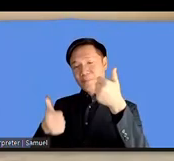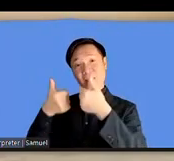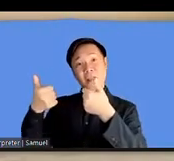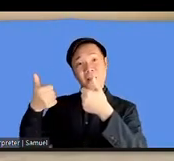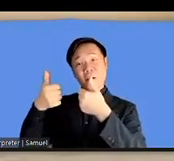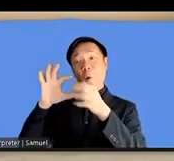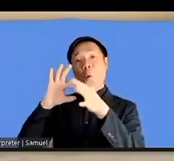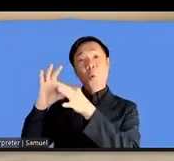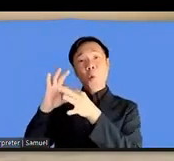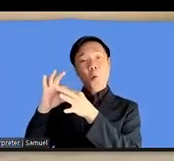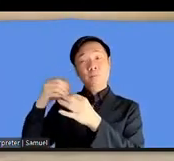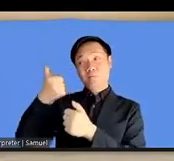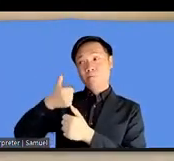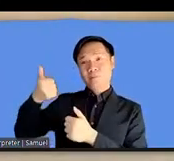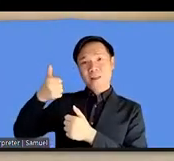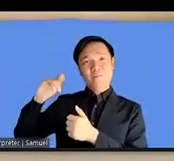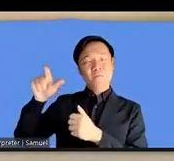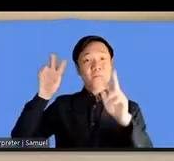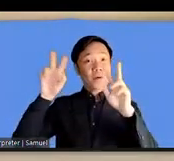and disability.